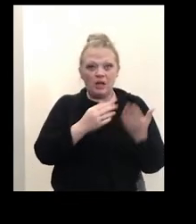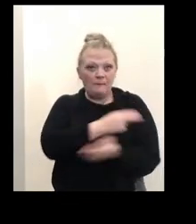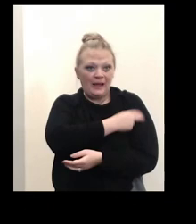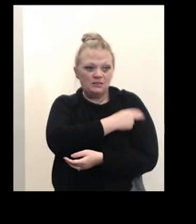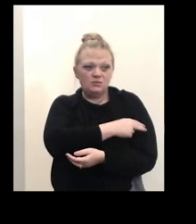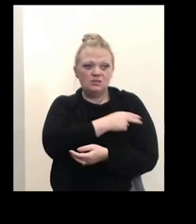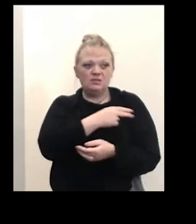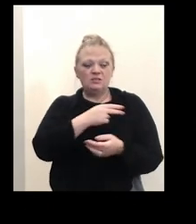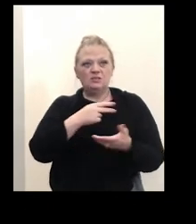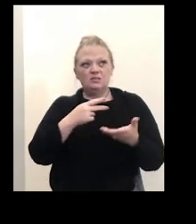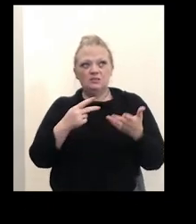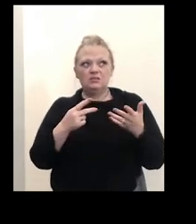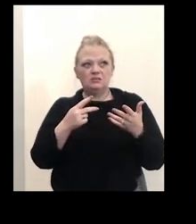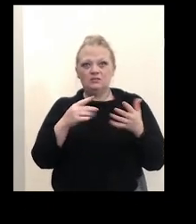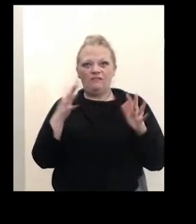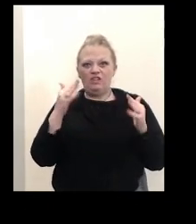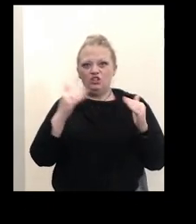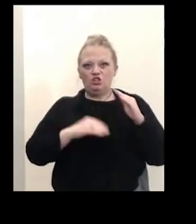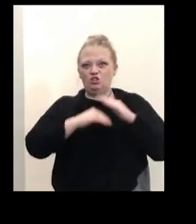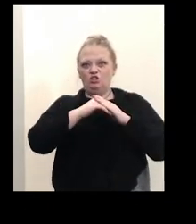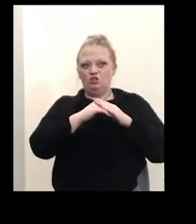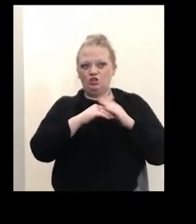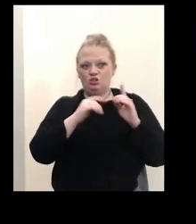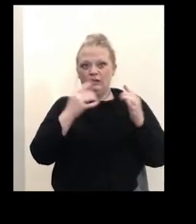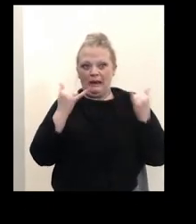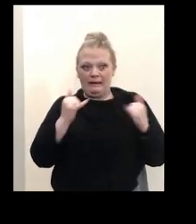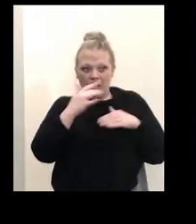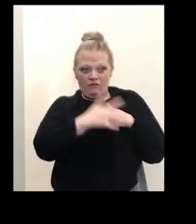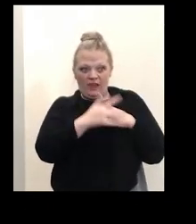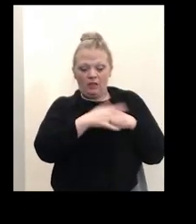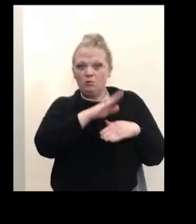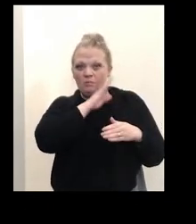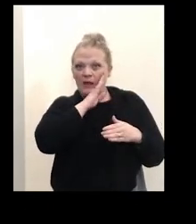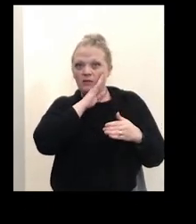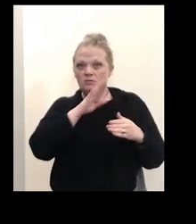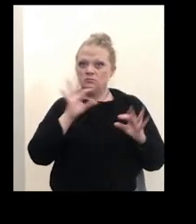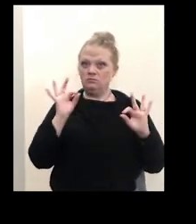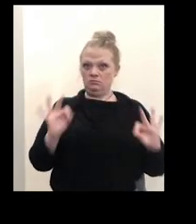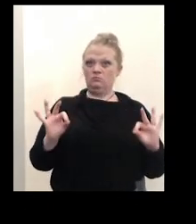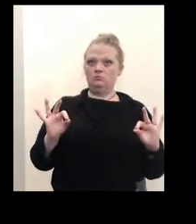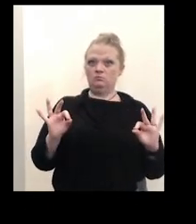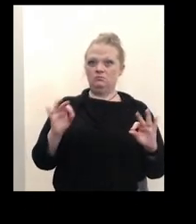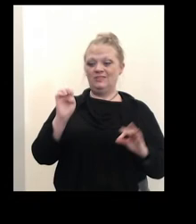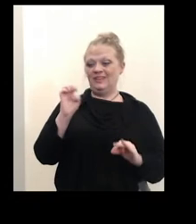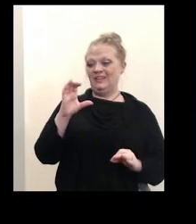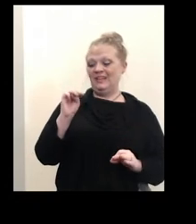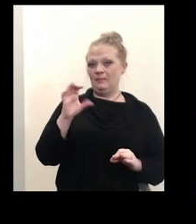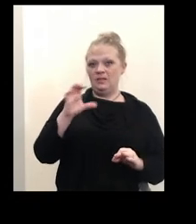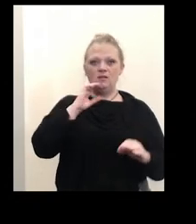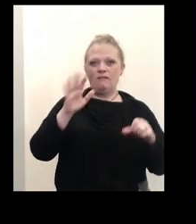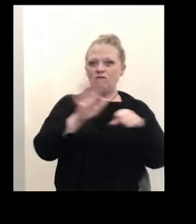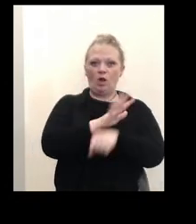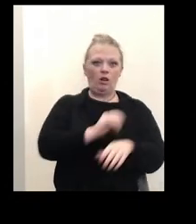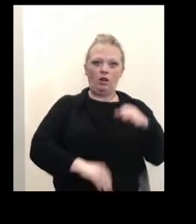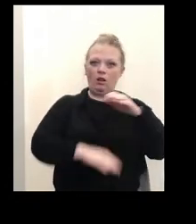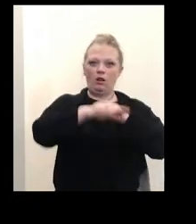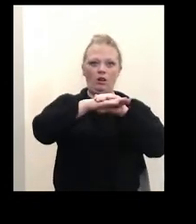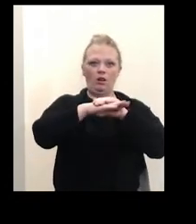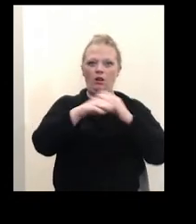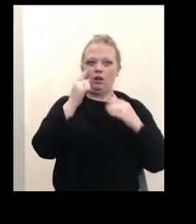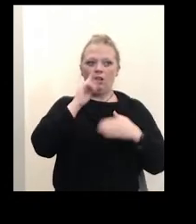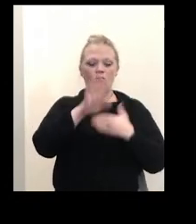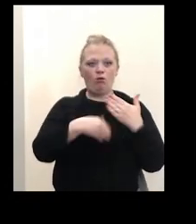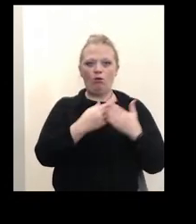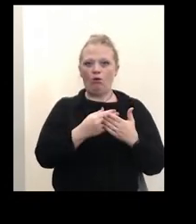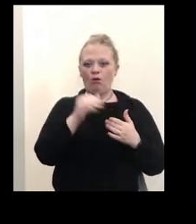we're at capacity that have opened up some beds. So that's a good sign. Uh, but ECMC is still at full capacity for all acute care facilities. I